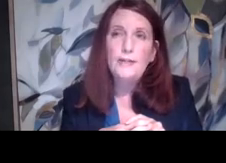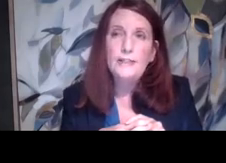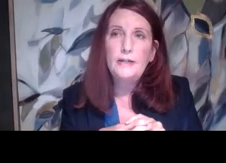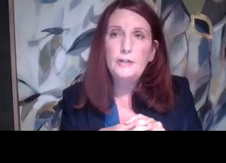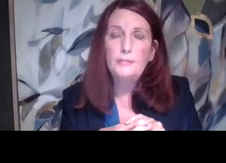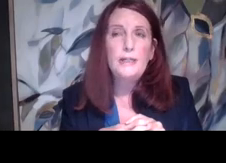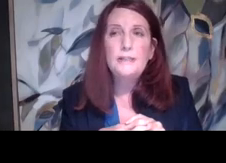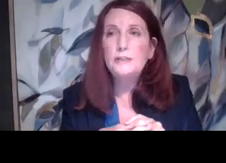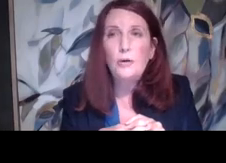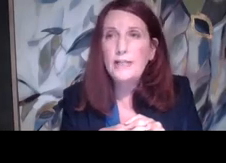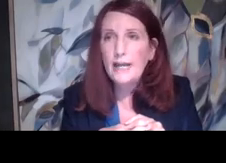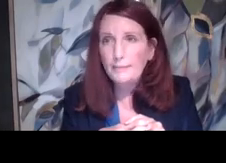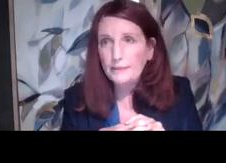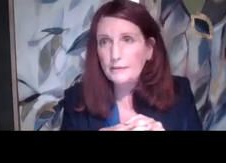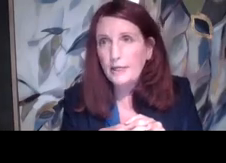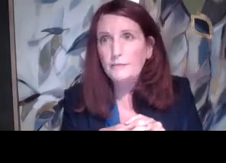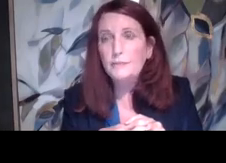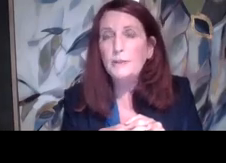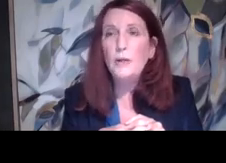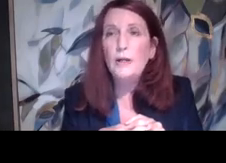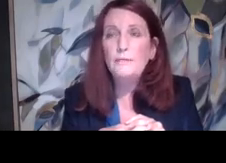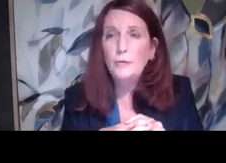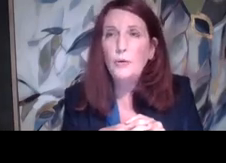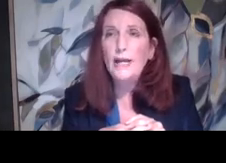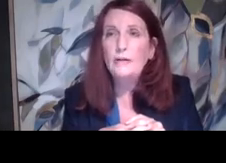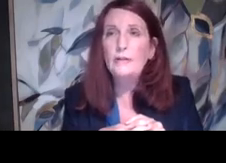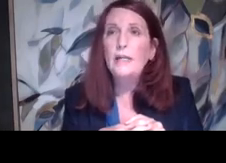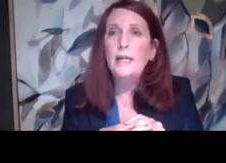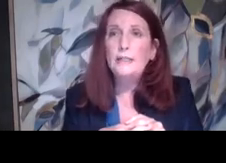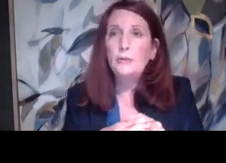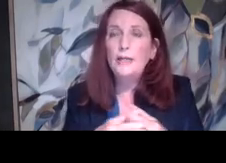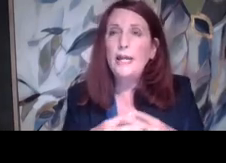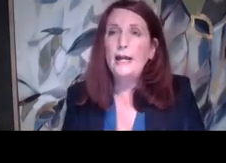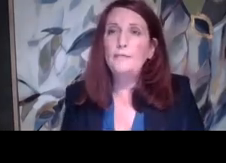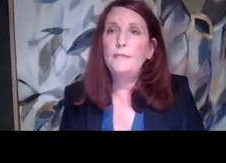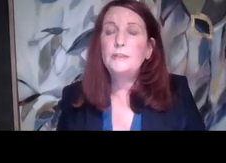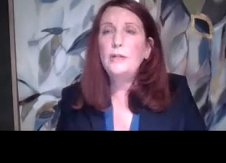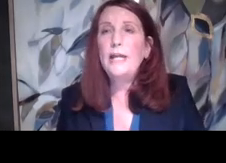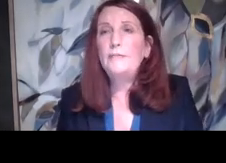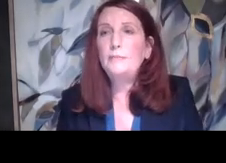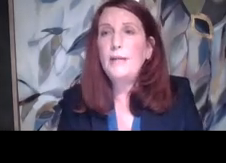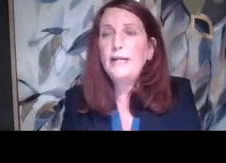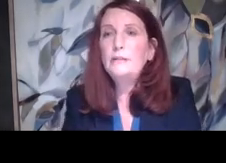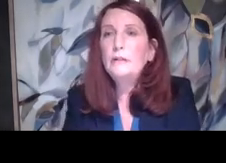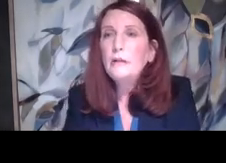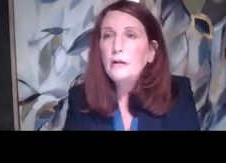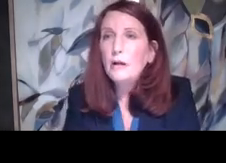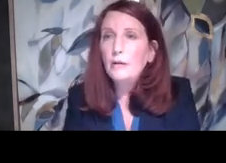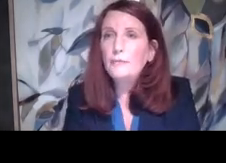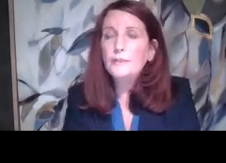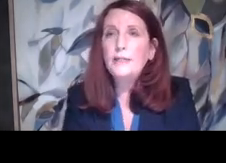deal with the effects of it because it's already happened. And if it's been going on for a while, it's going to have, it's going to have an impact.